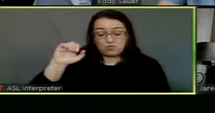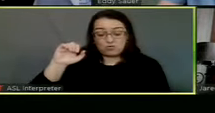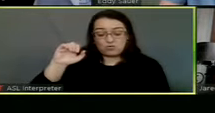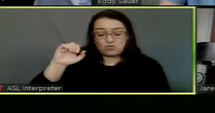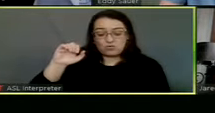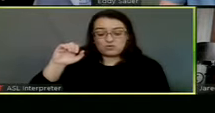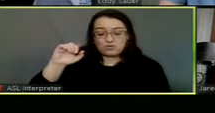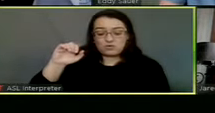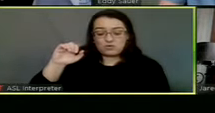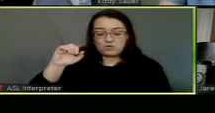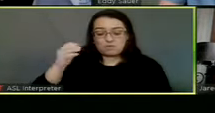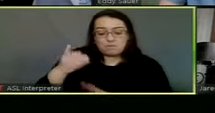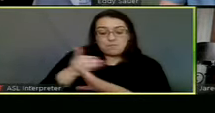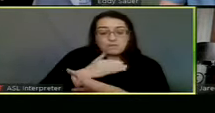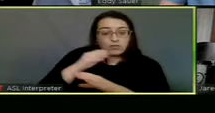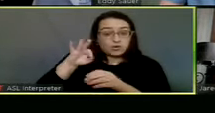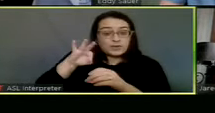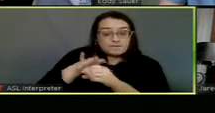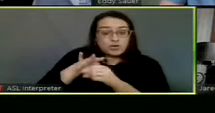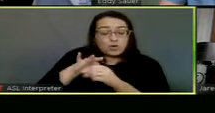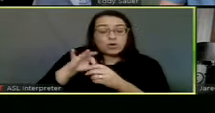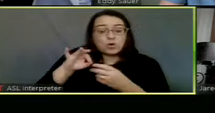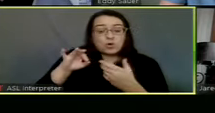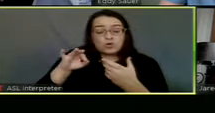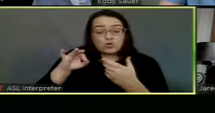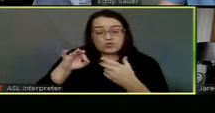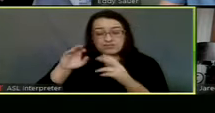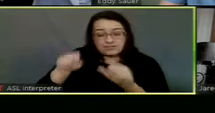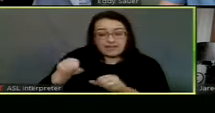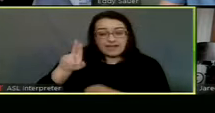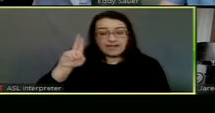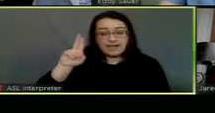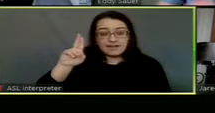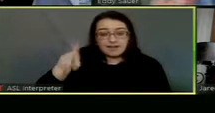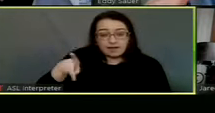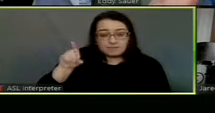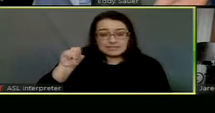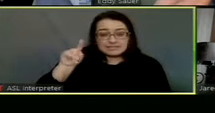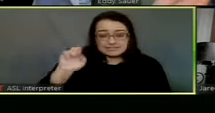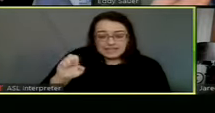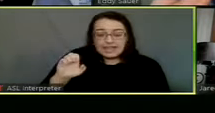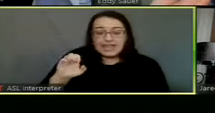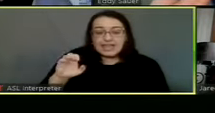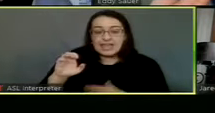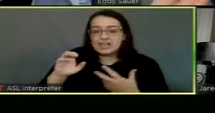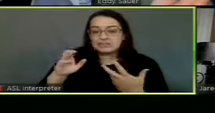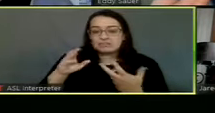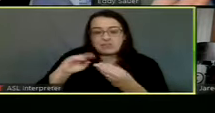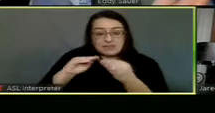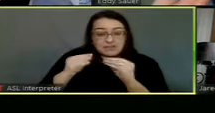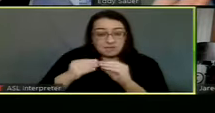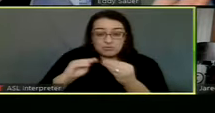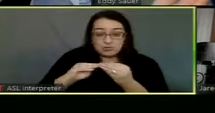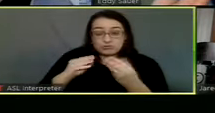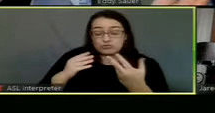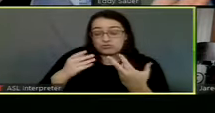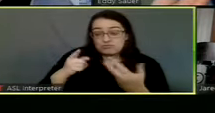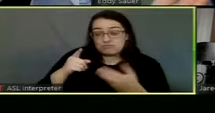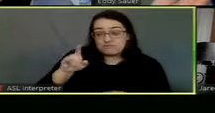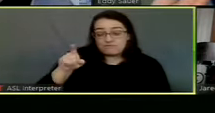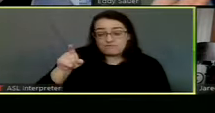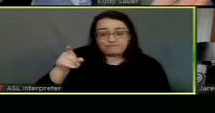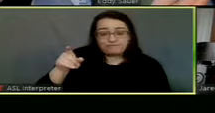we would be voting on this ordinance, um, if we could get an update on the, just the numbers kind of,